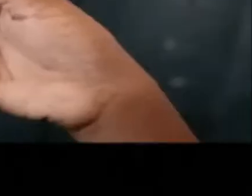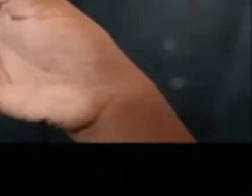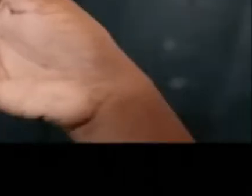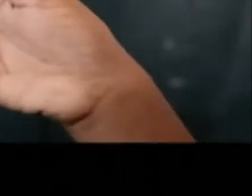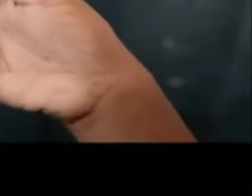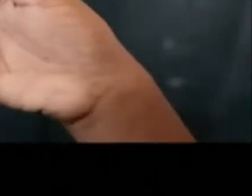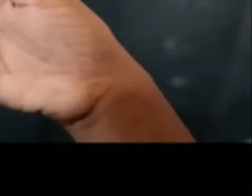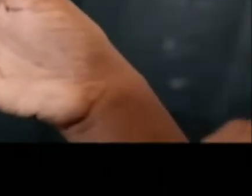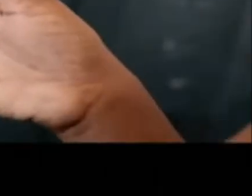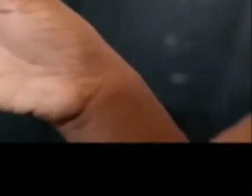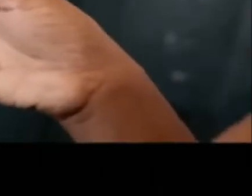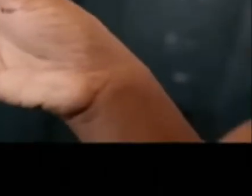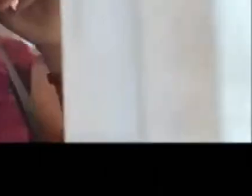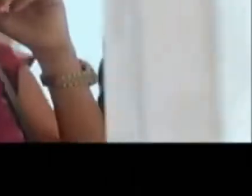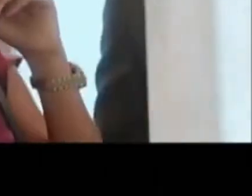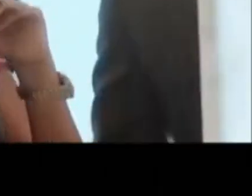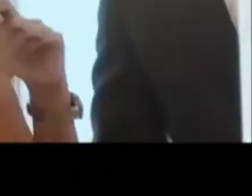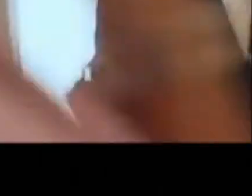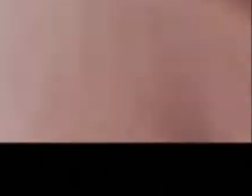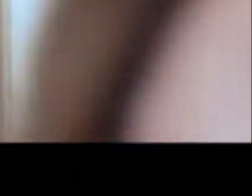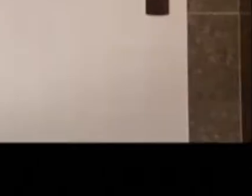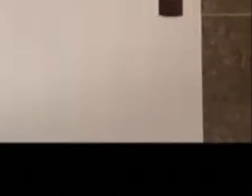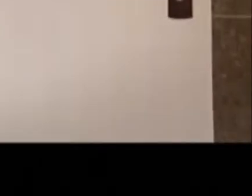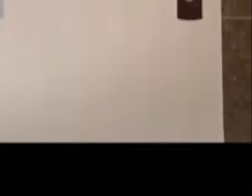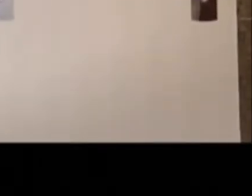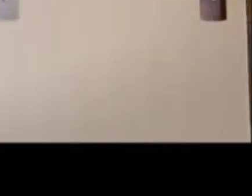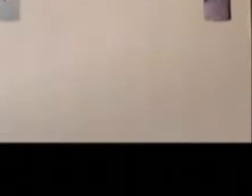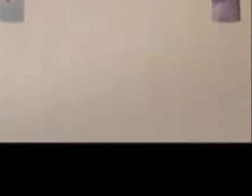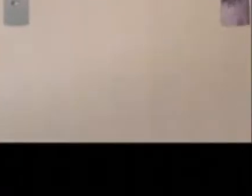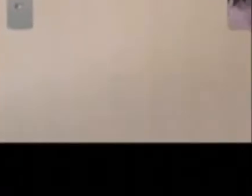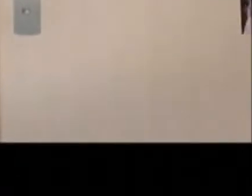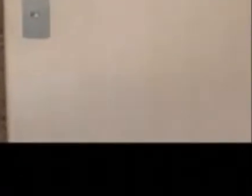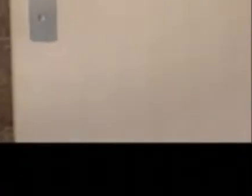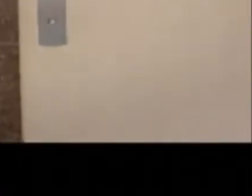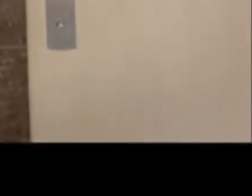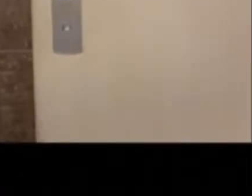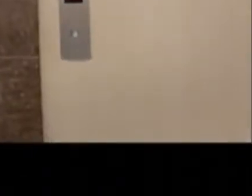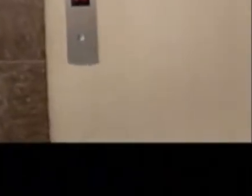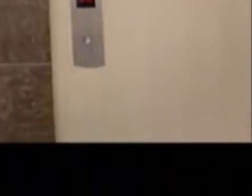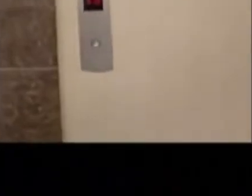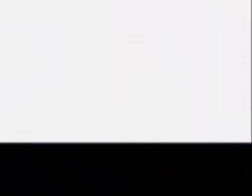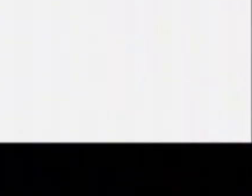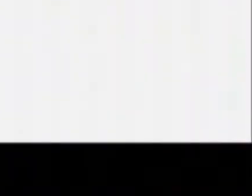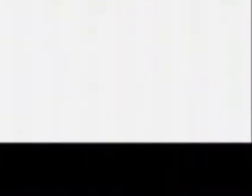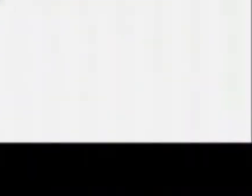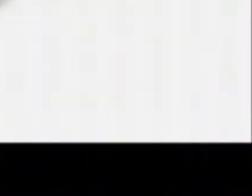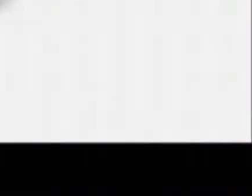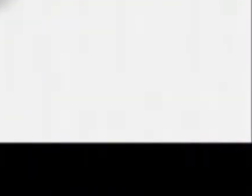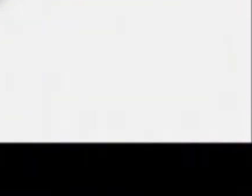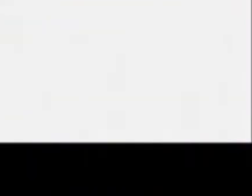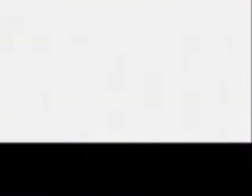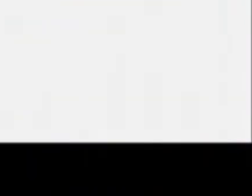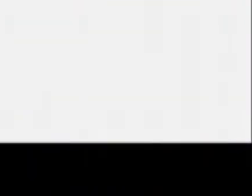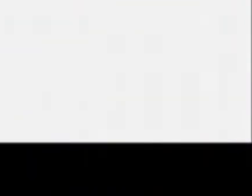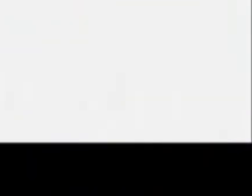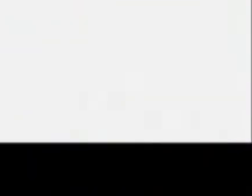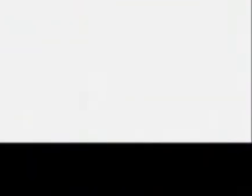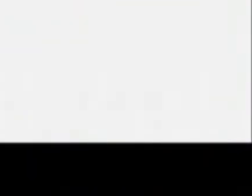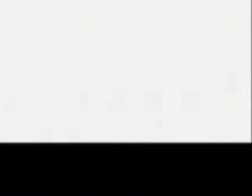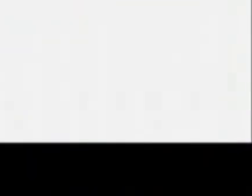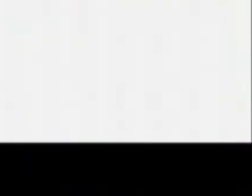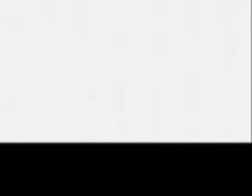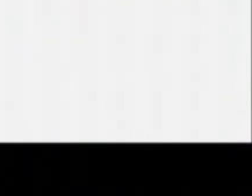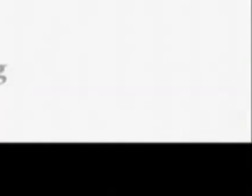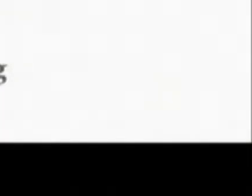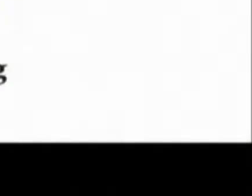experience unlimited super fast internet access from intel 4g and telling live more